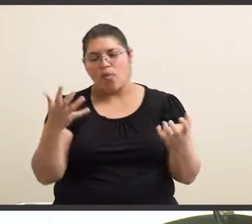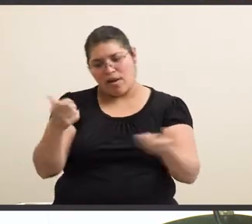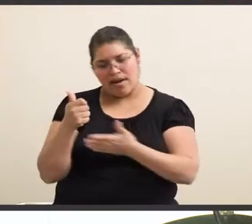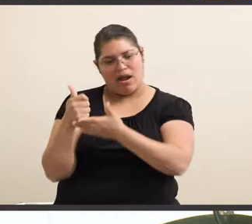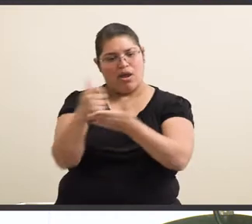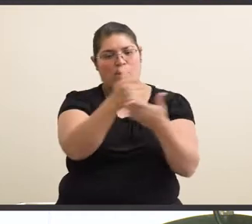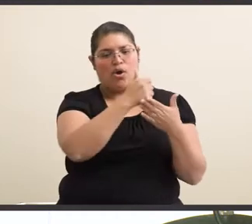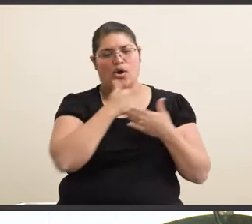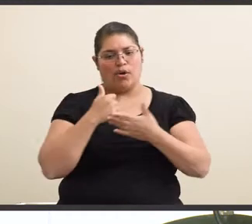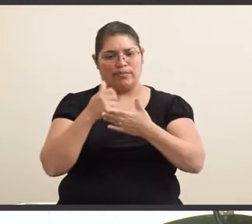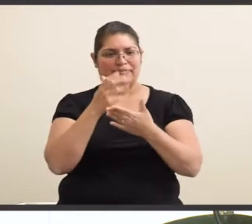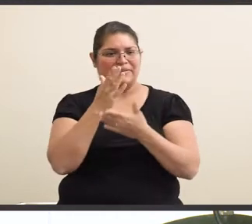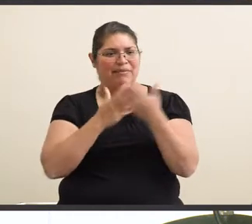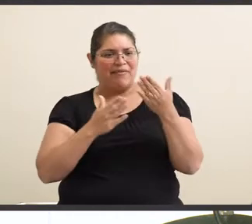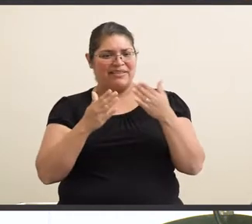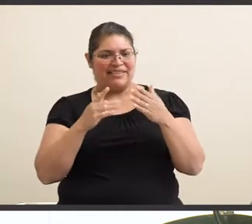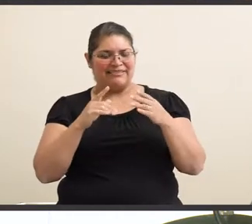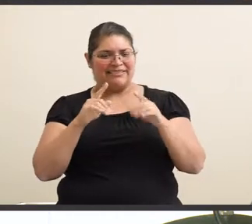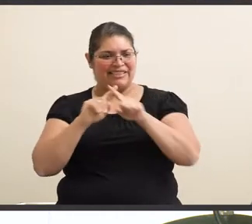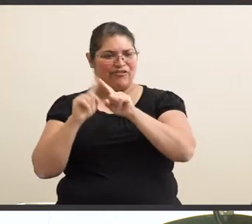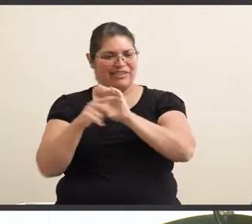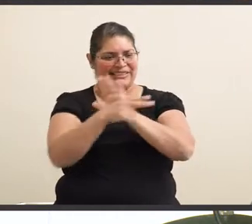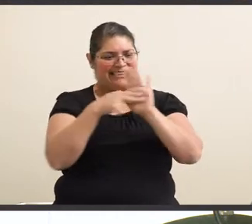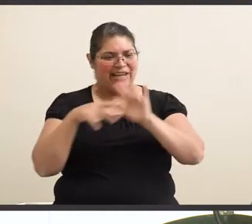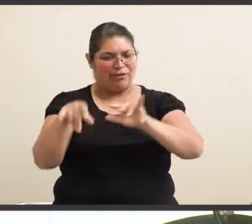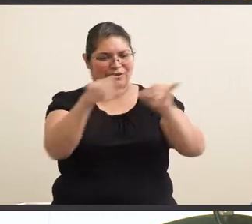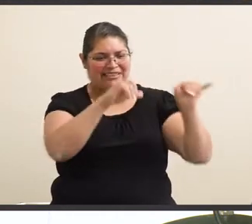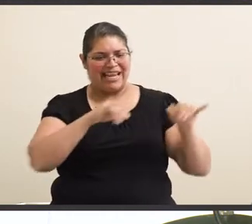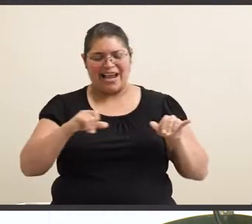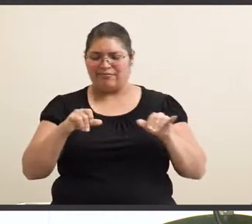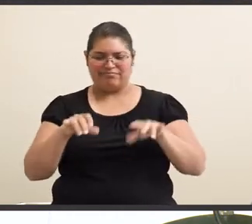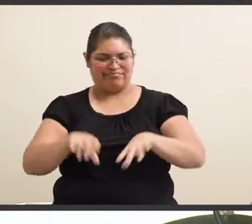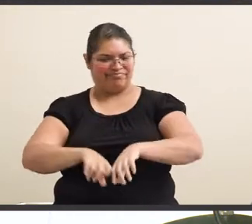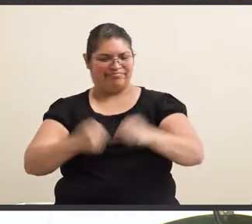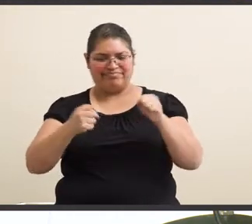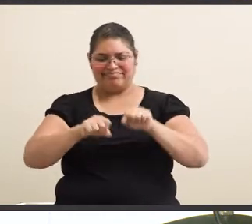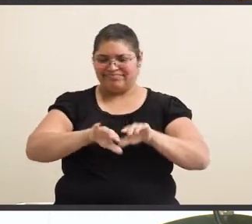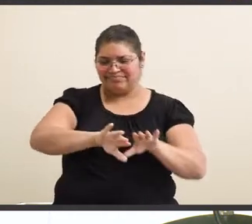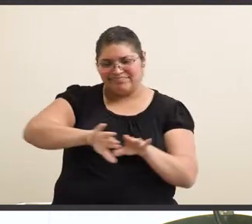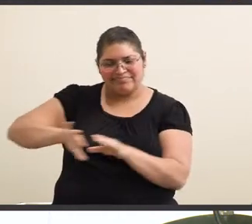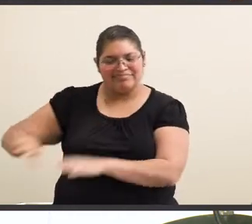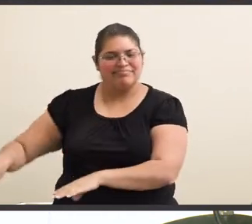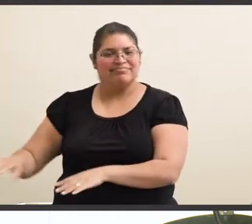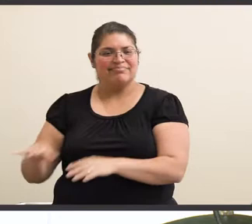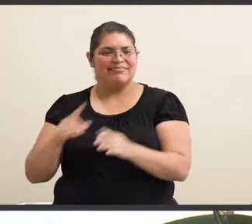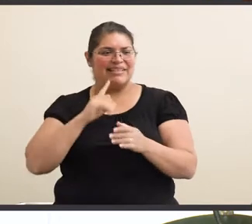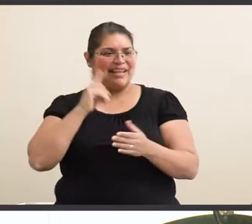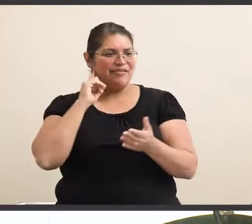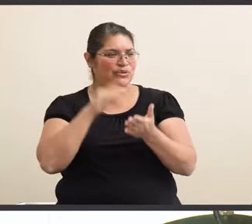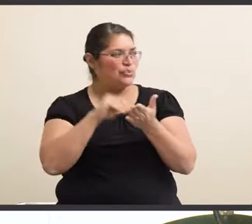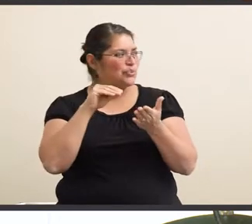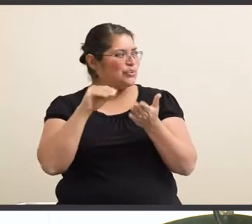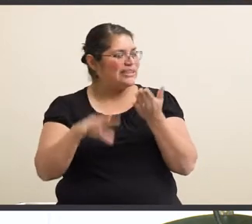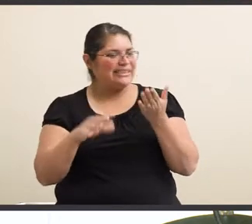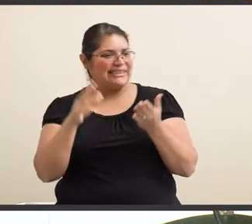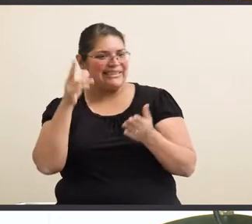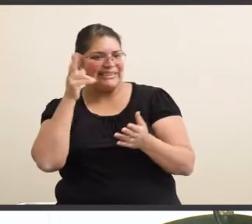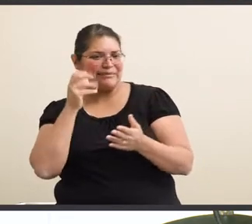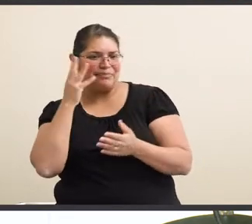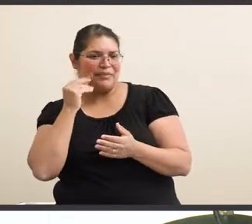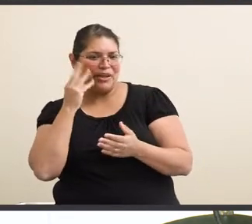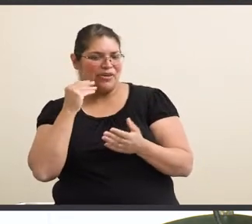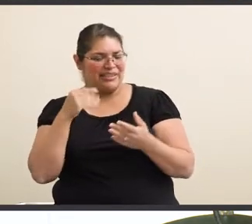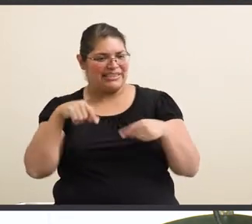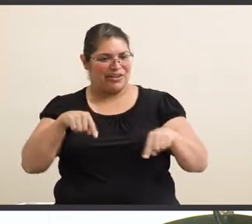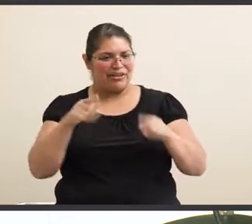you know, break some of the different stereotypes and different barriers that deaf students experience while they're, you know, in public